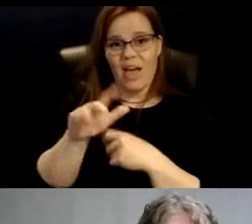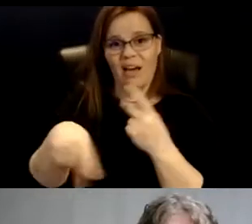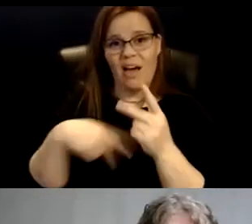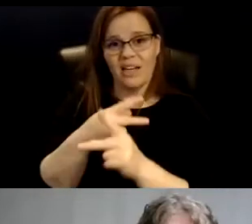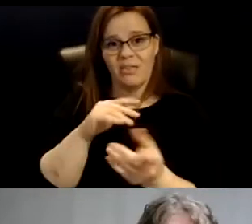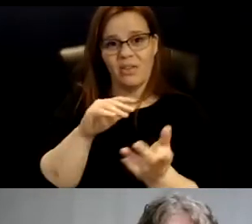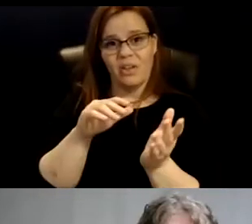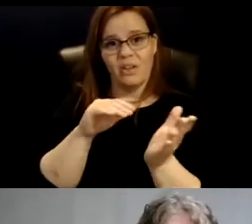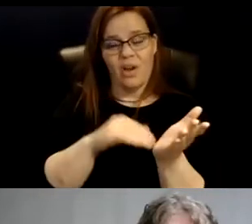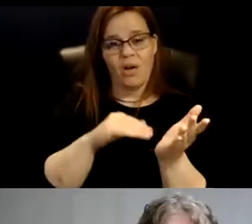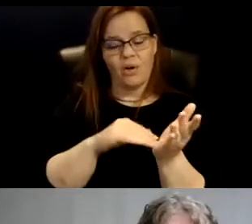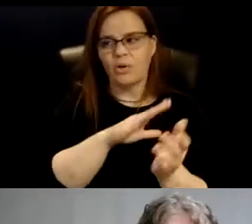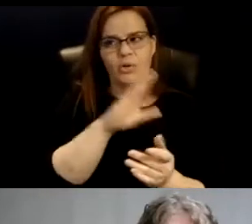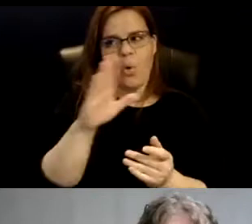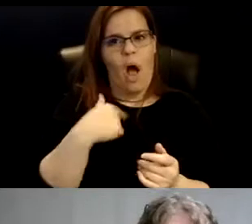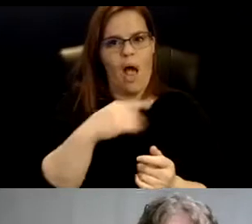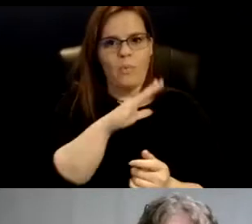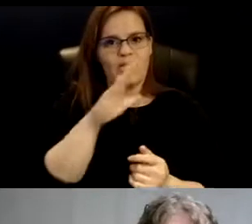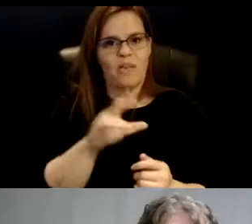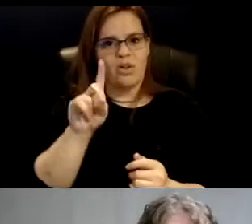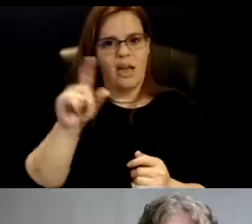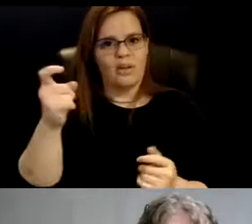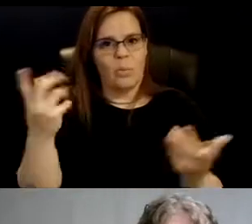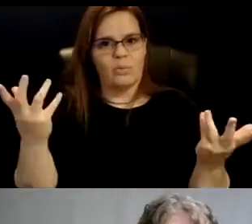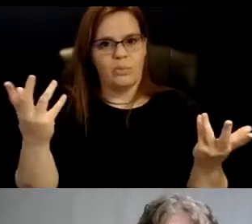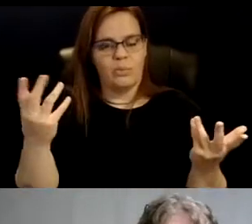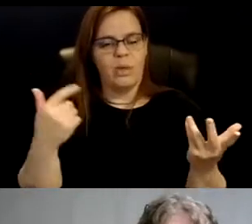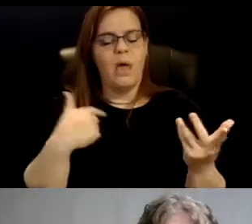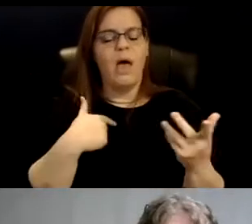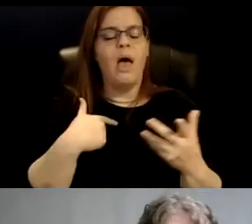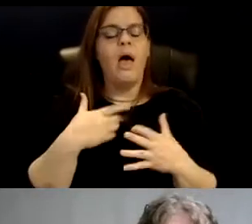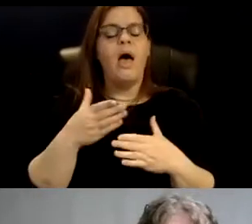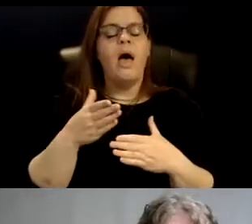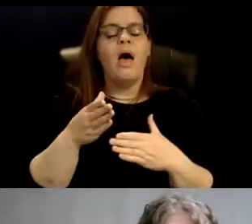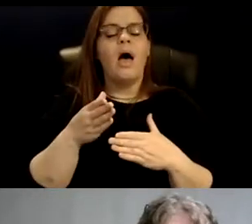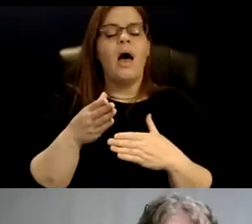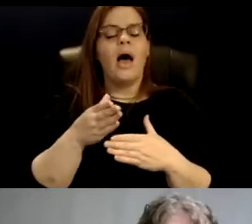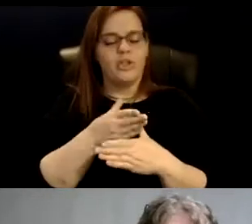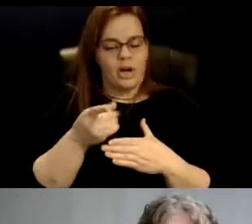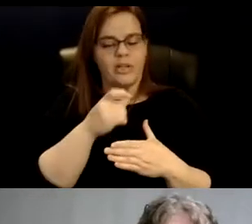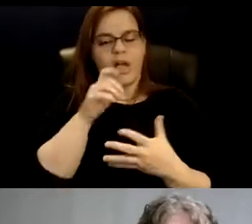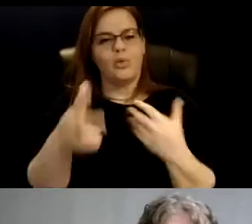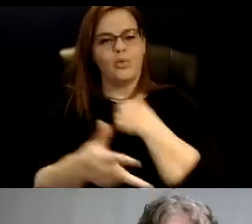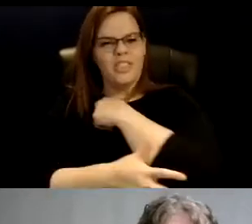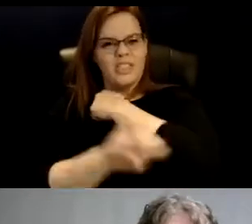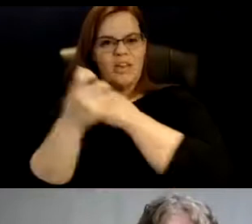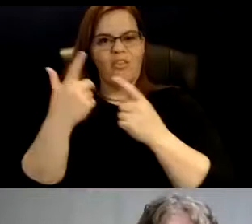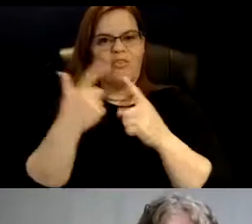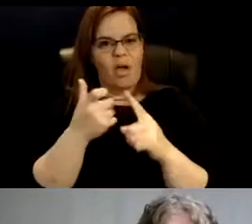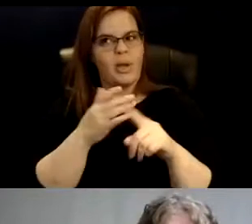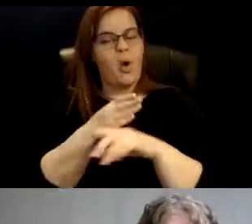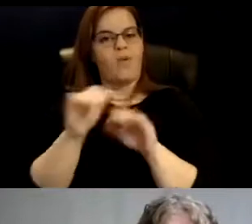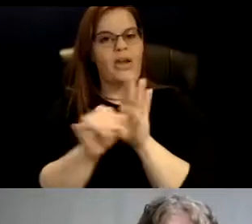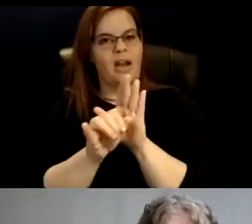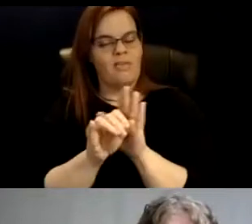got, kept getting tested. So I share this not to over-identify with the story, but to explain the sort of all of the